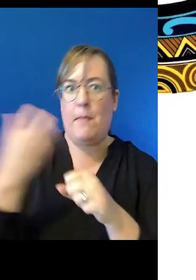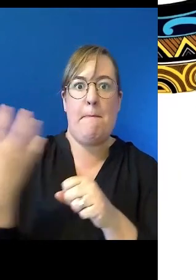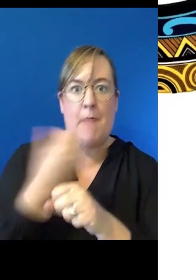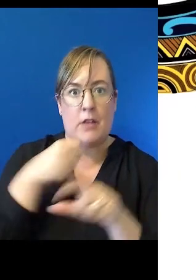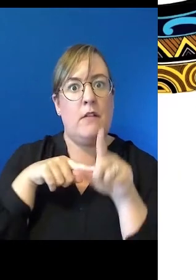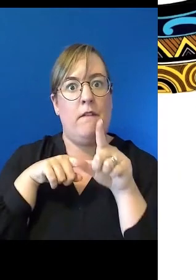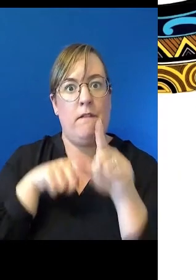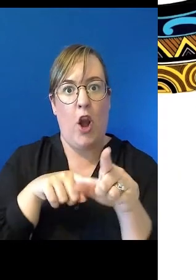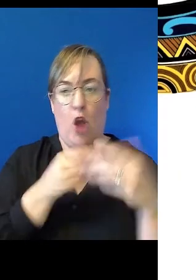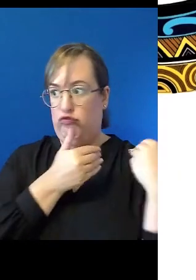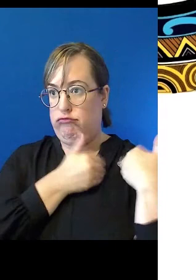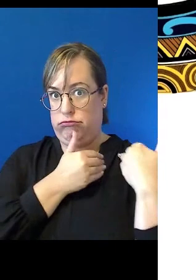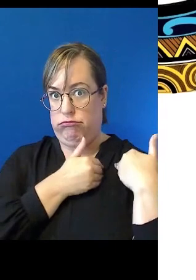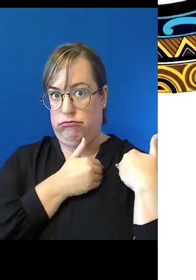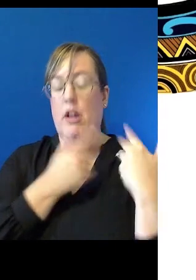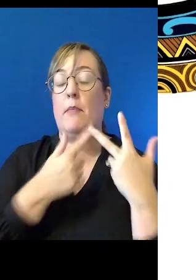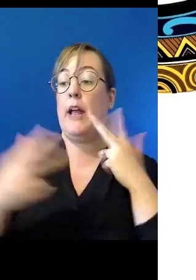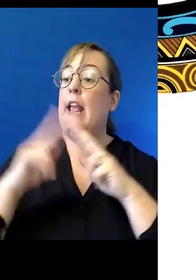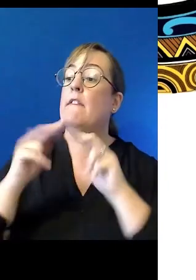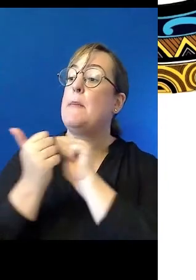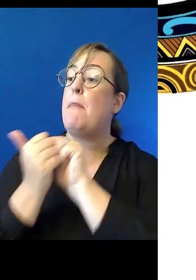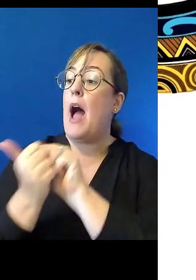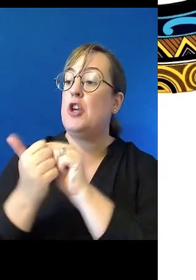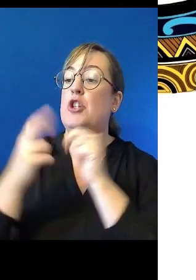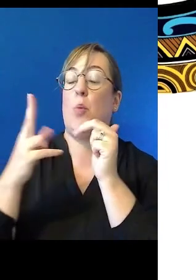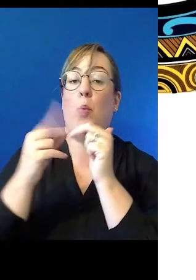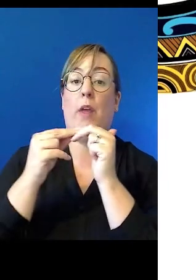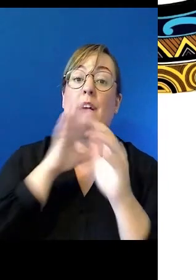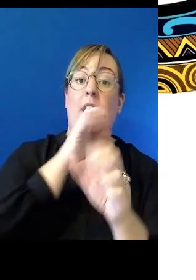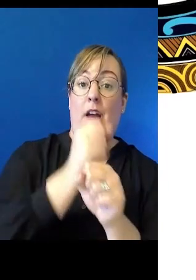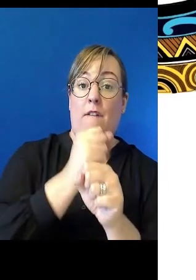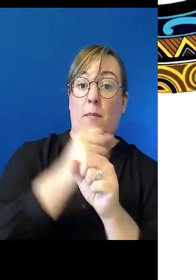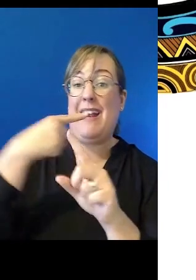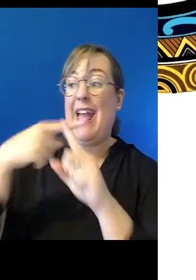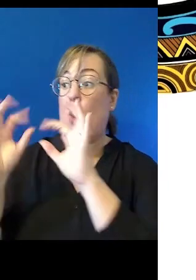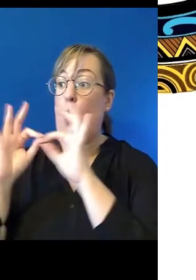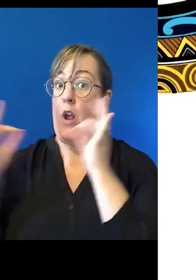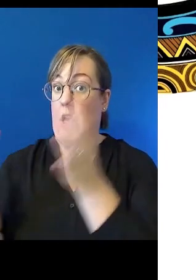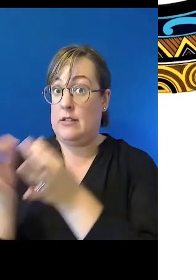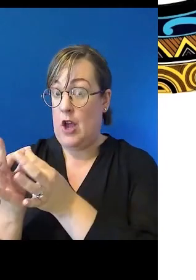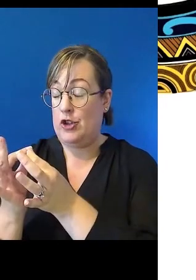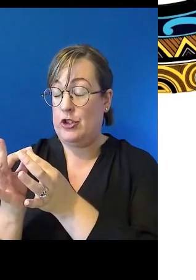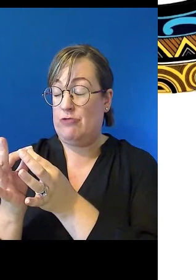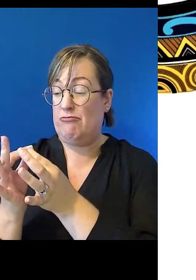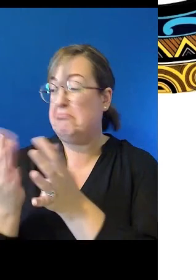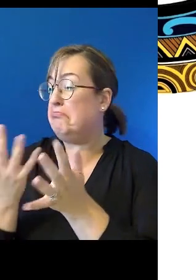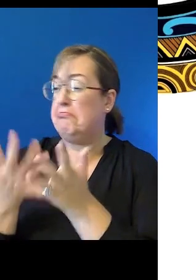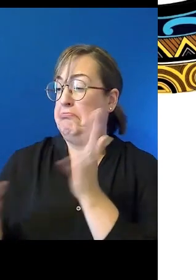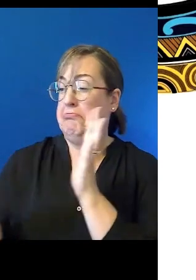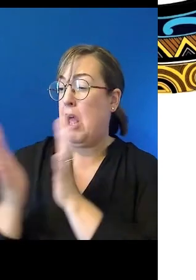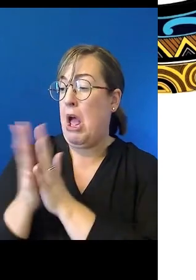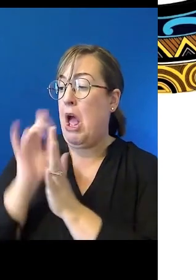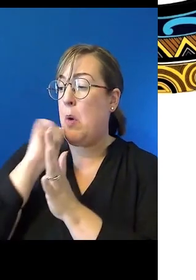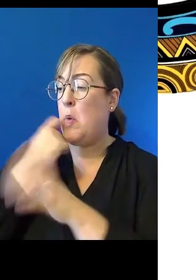partnership between peak organisations and the Coalition of Peaks and Government, how will Aboriginal